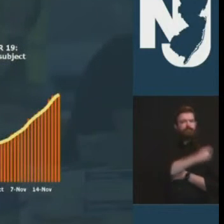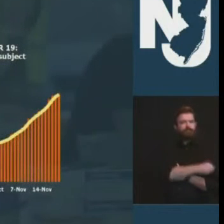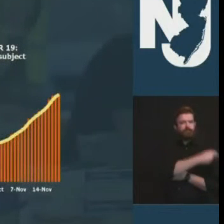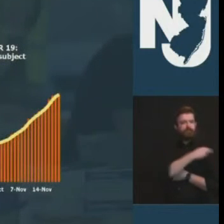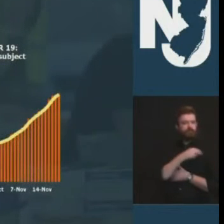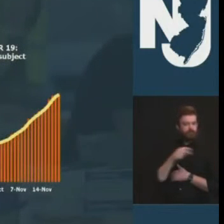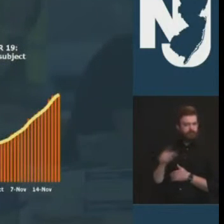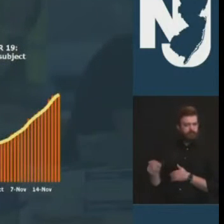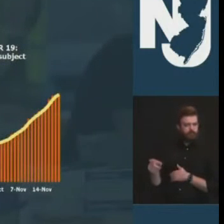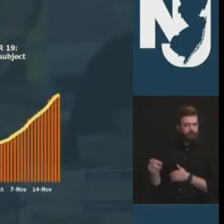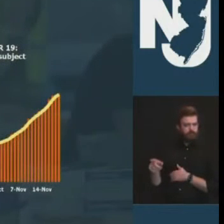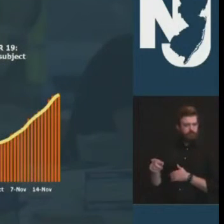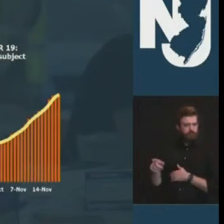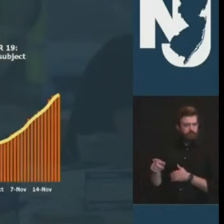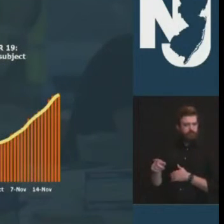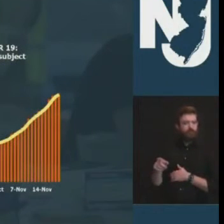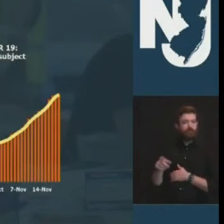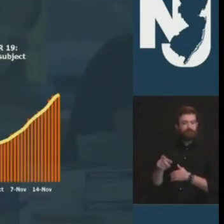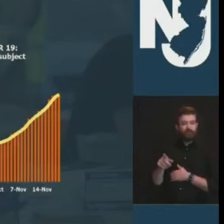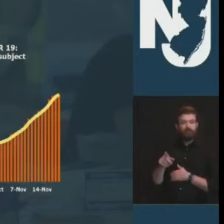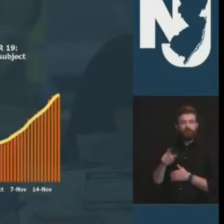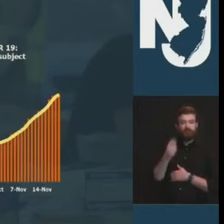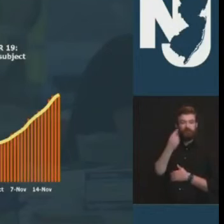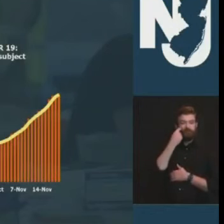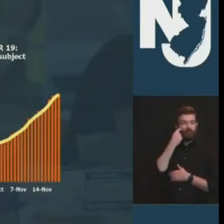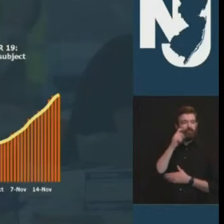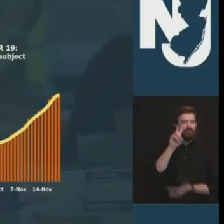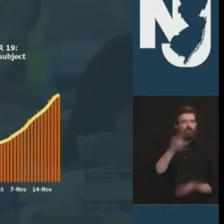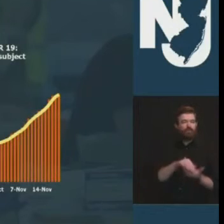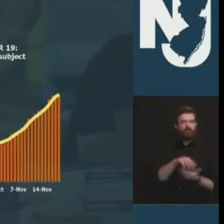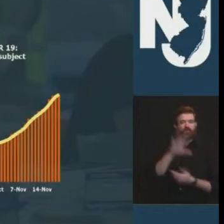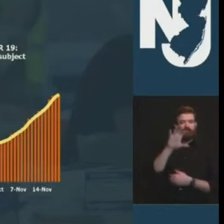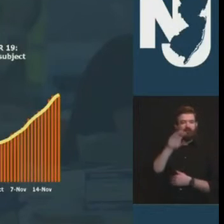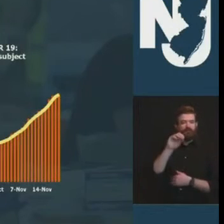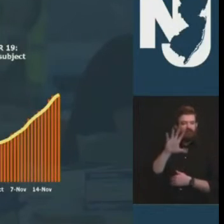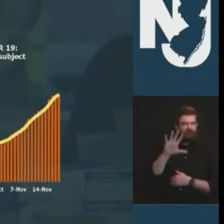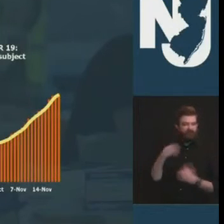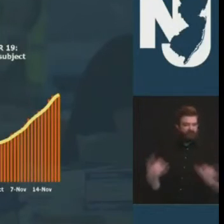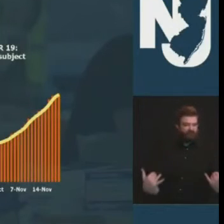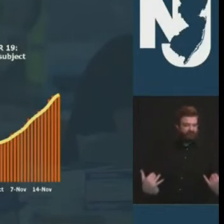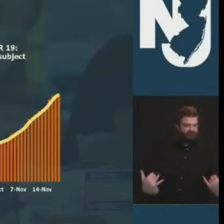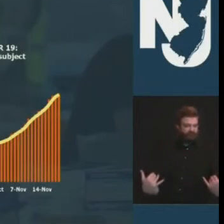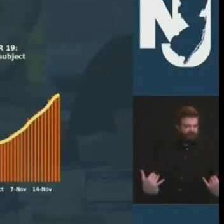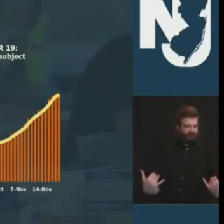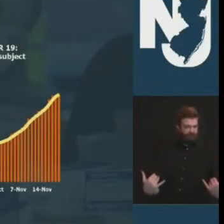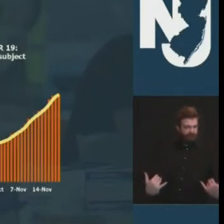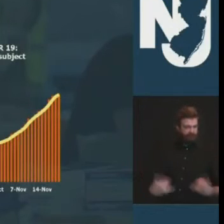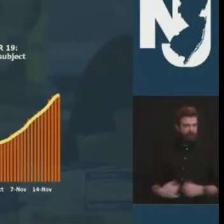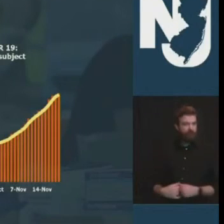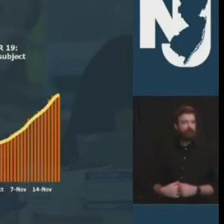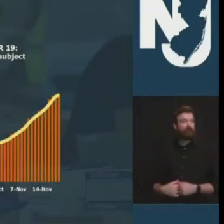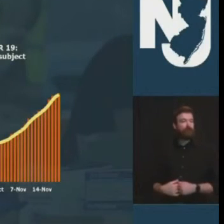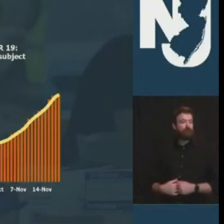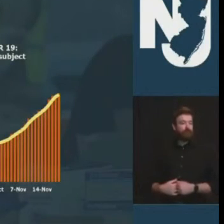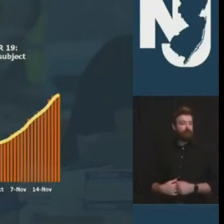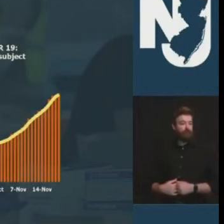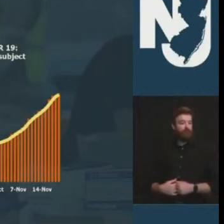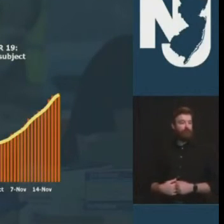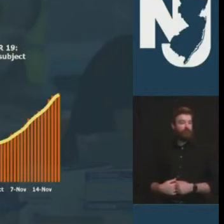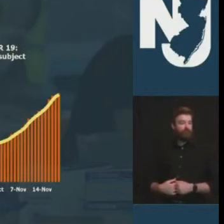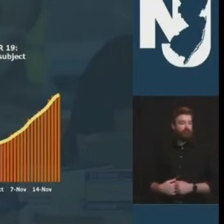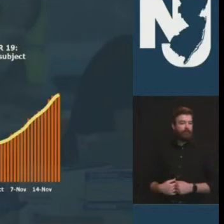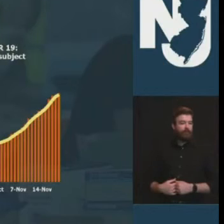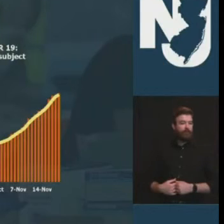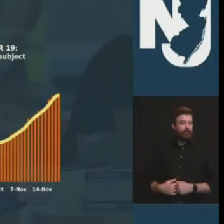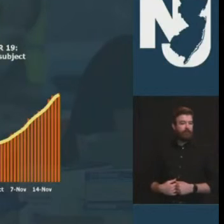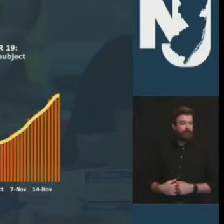thousand five hundred and five in our hospitals of whom two thousand two hundred and seventy two are known coveted positive and 233 are persons